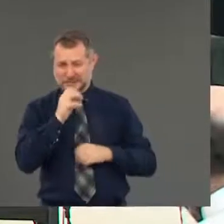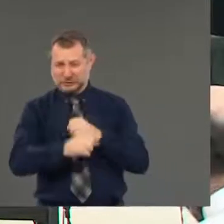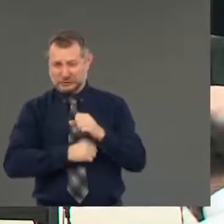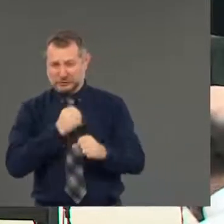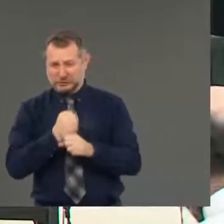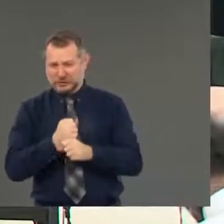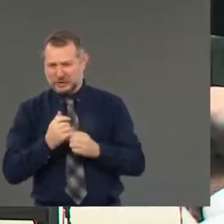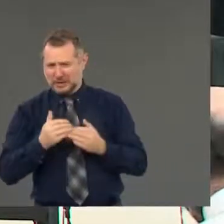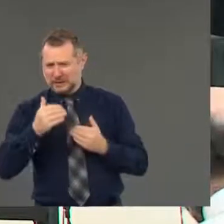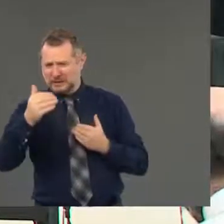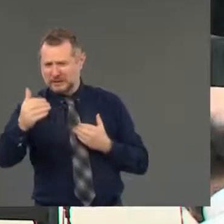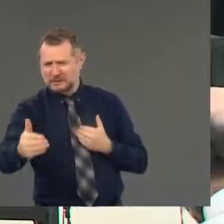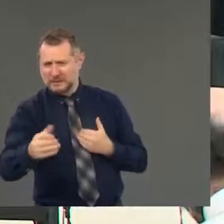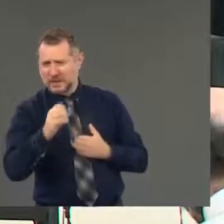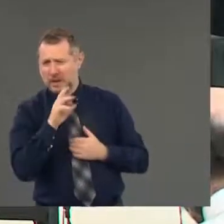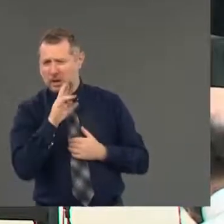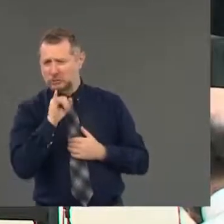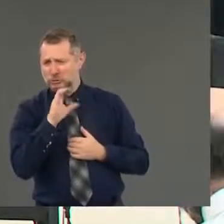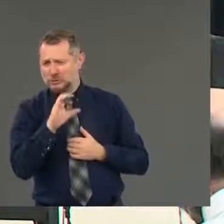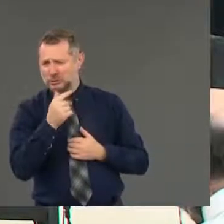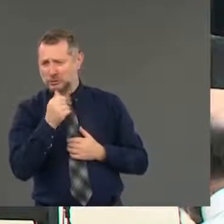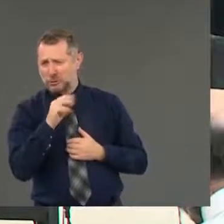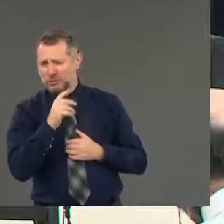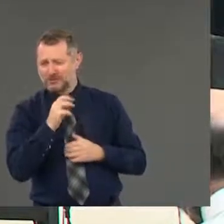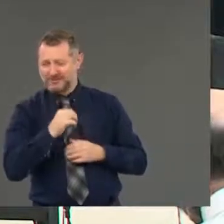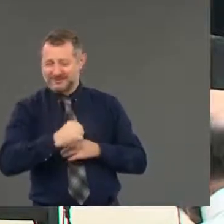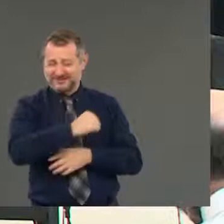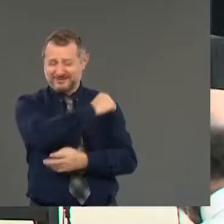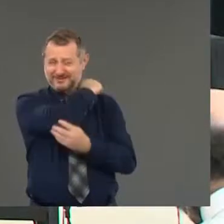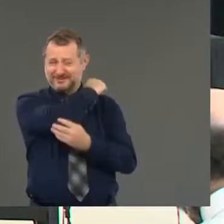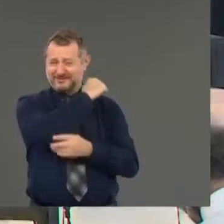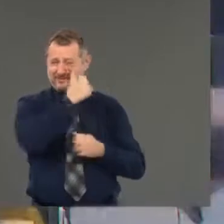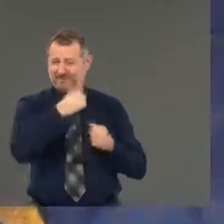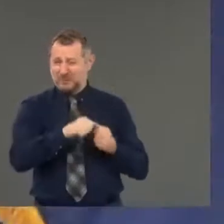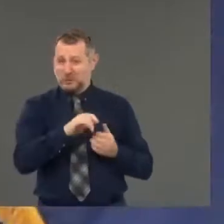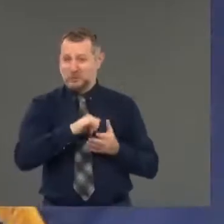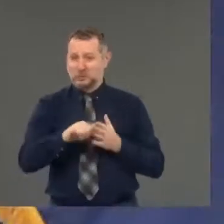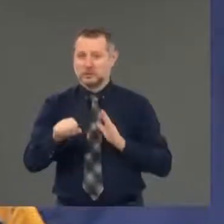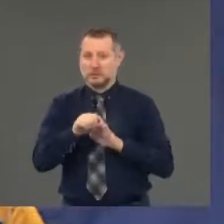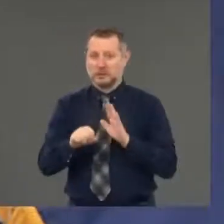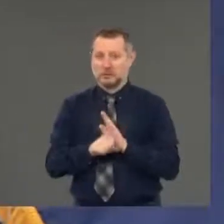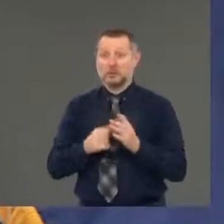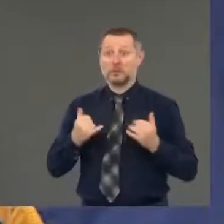to do a bill regarding a chokehold. Your thoughts on that? Truth?